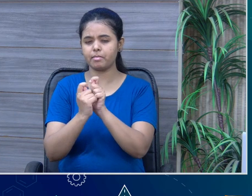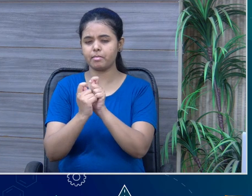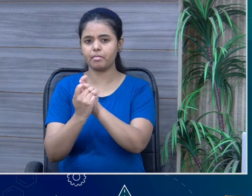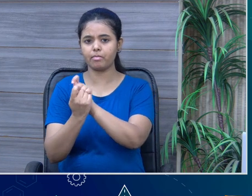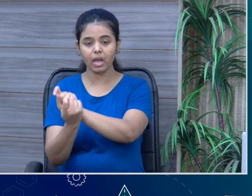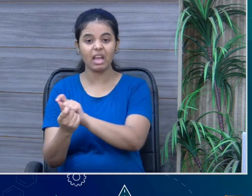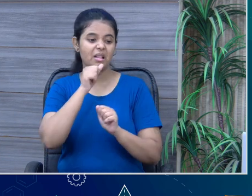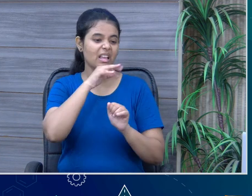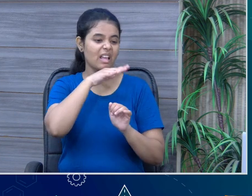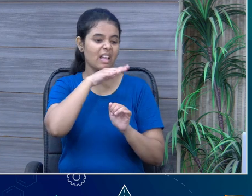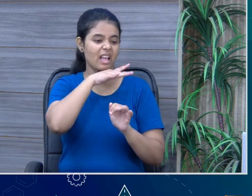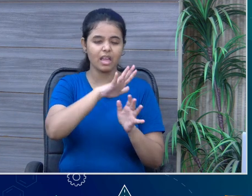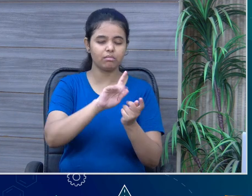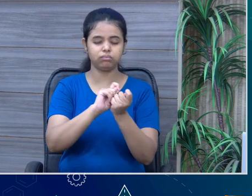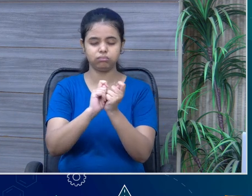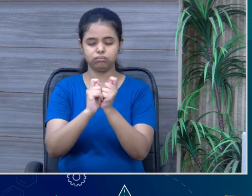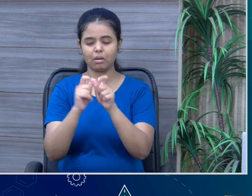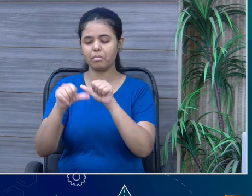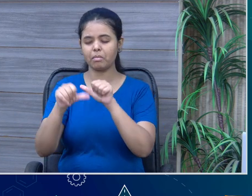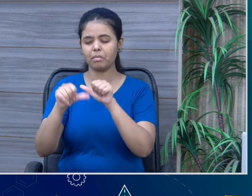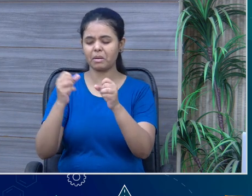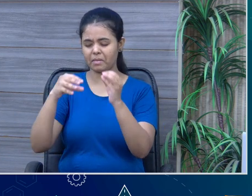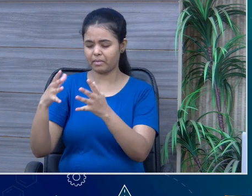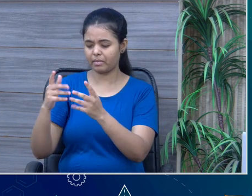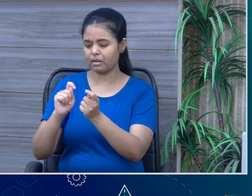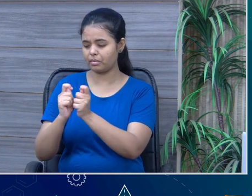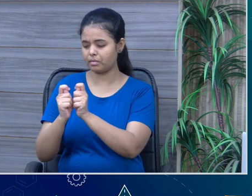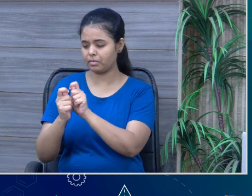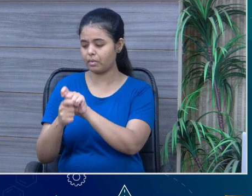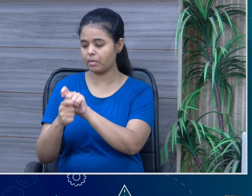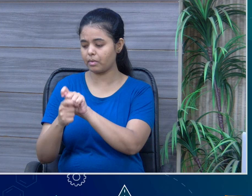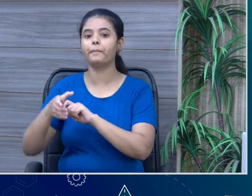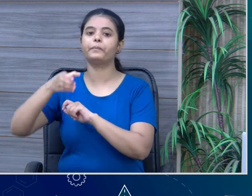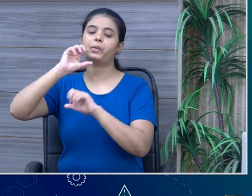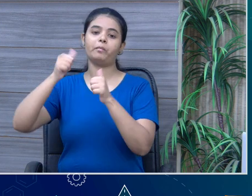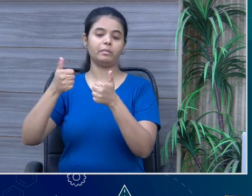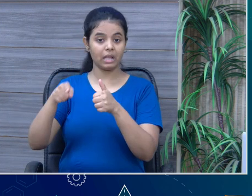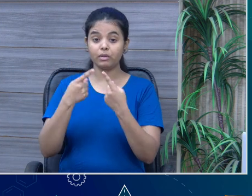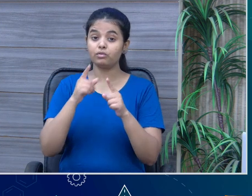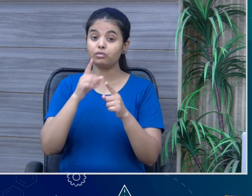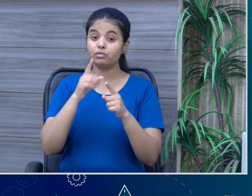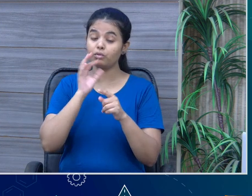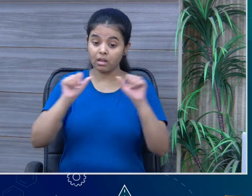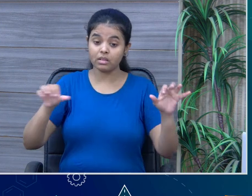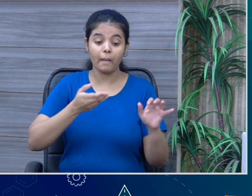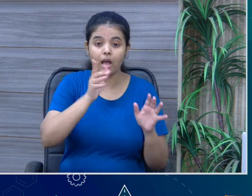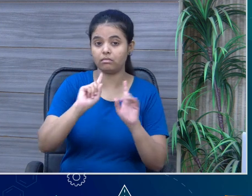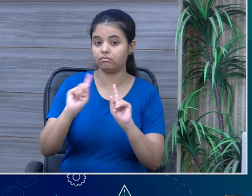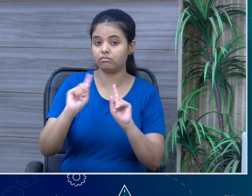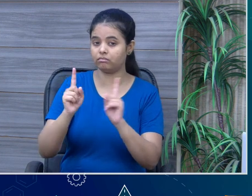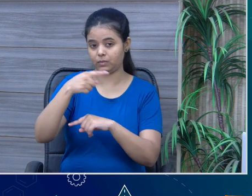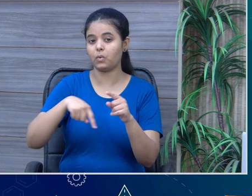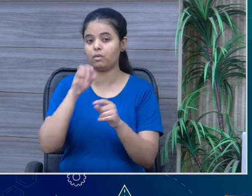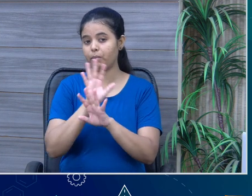use it for drinking. But yes, definitely seawater is not at all advisable to drink. Okay. So, no matter